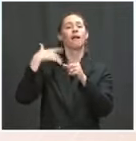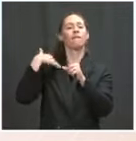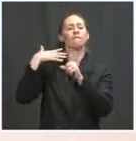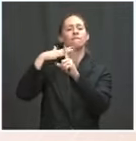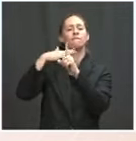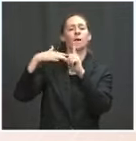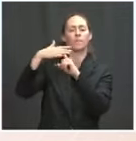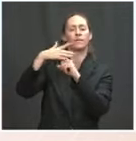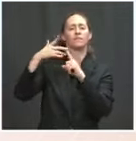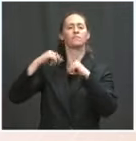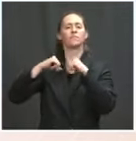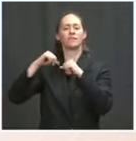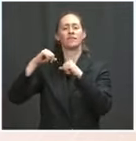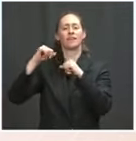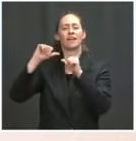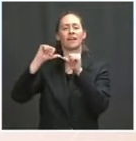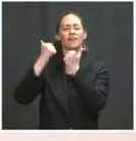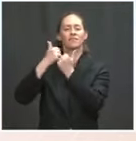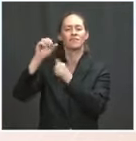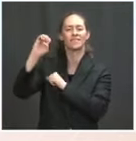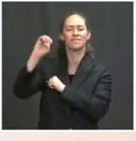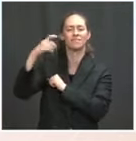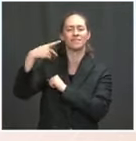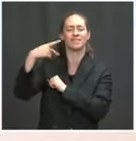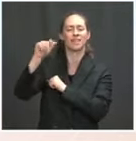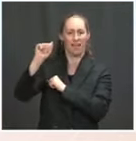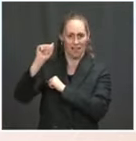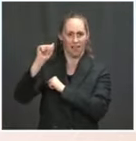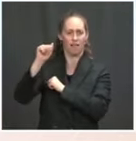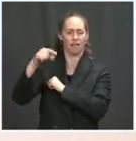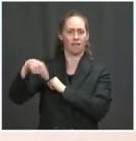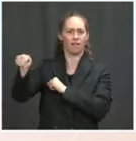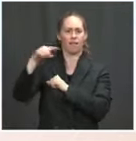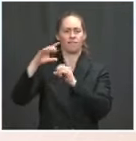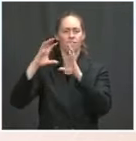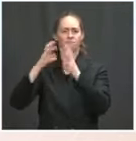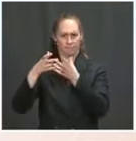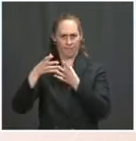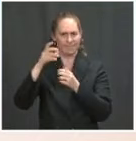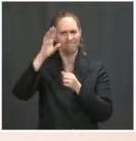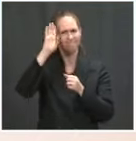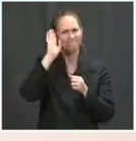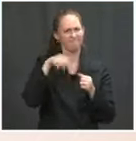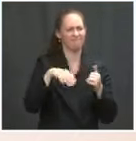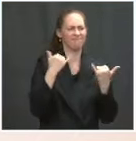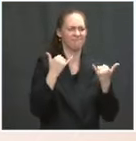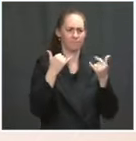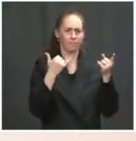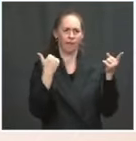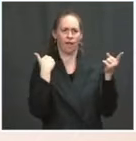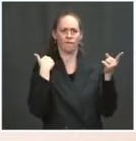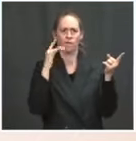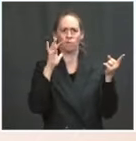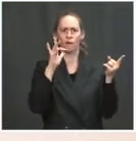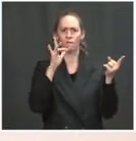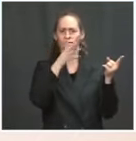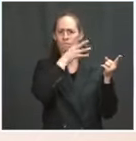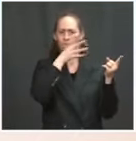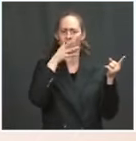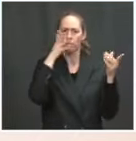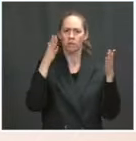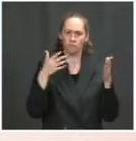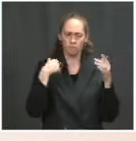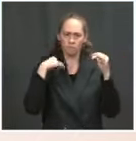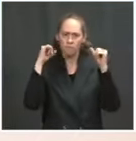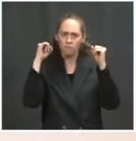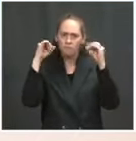I was very pleased with the level of support and interest that the farm community has for ways in which they can